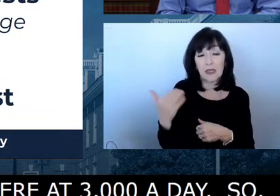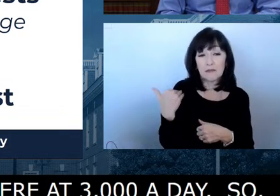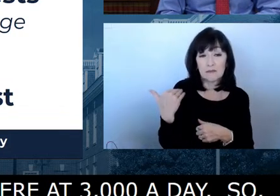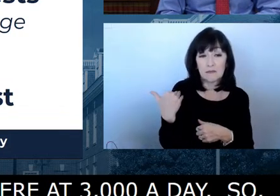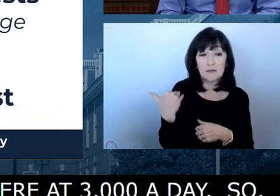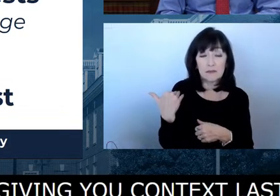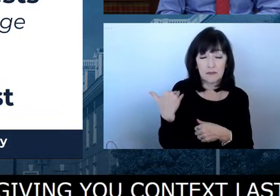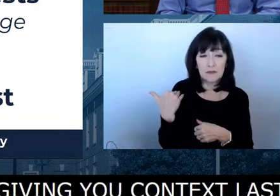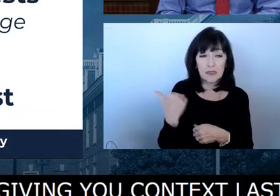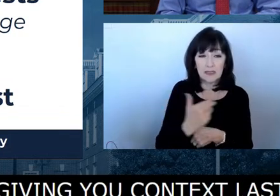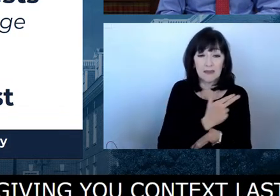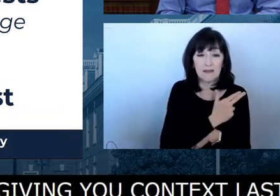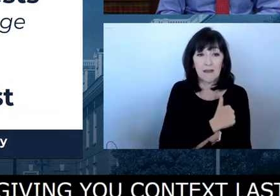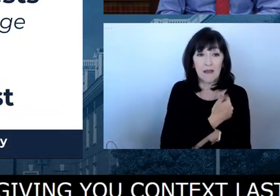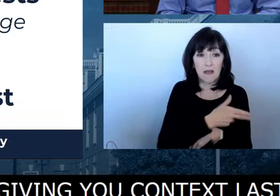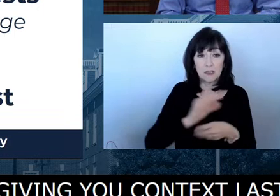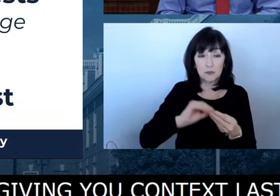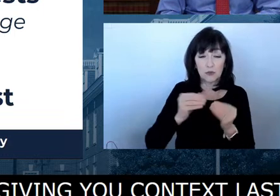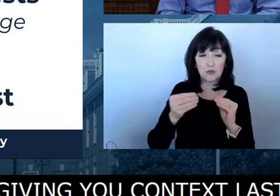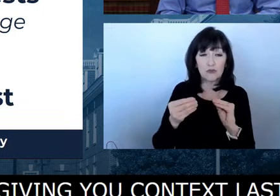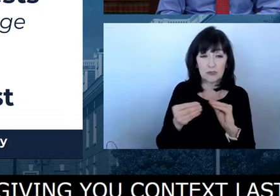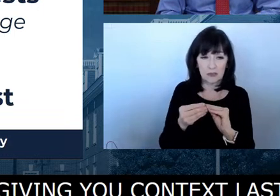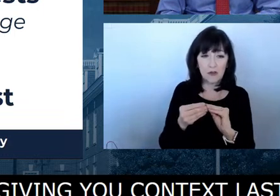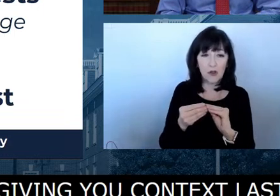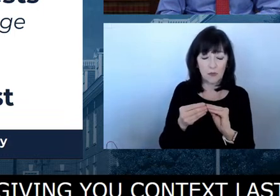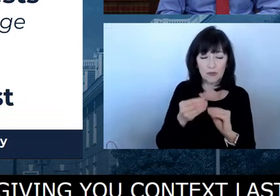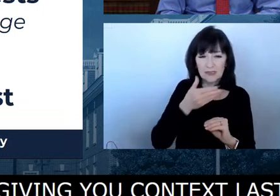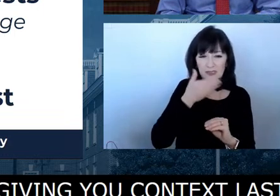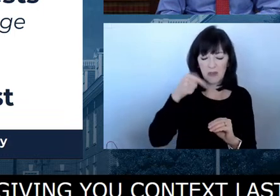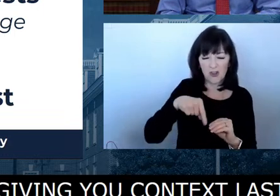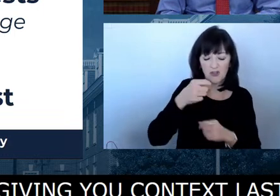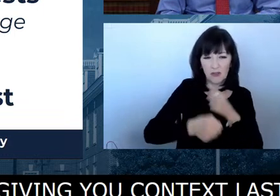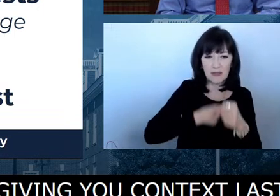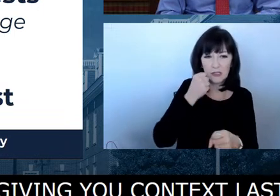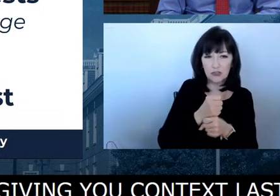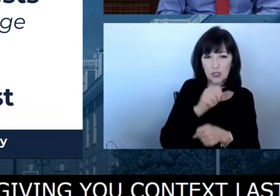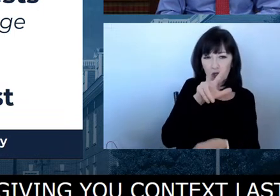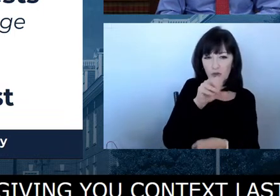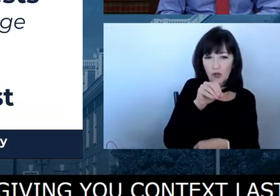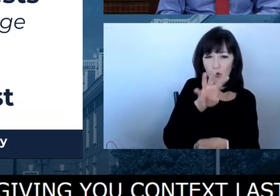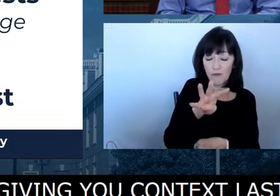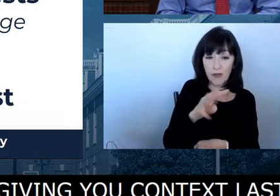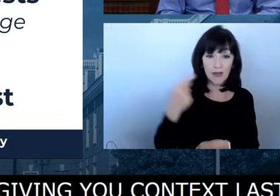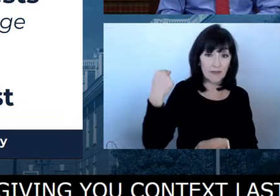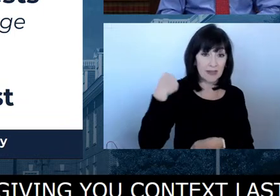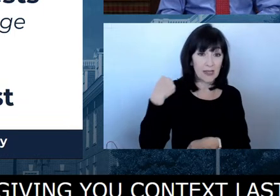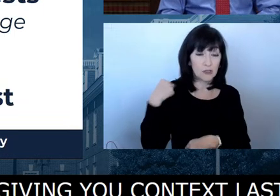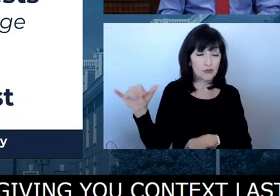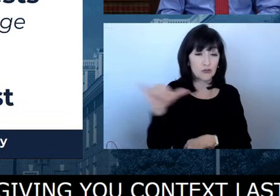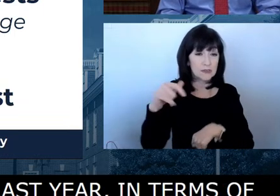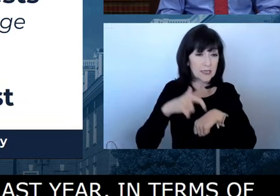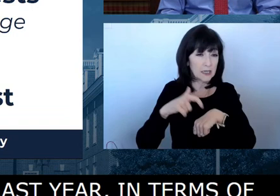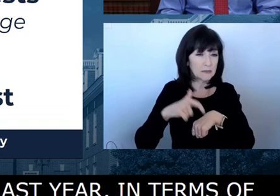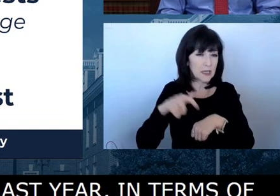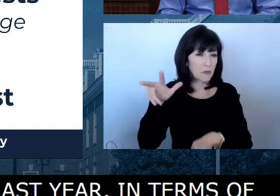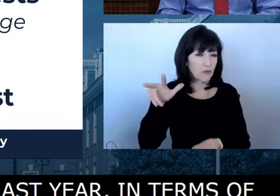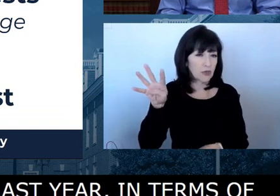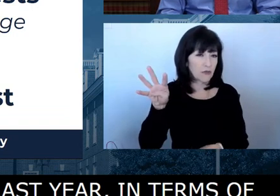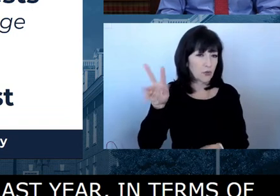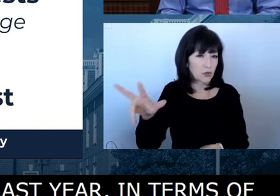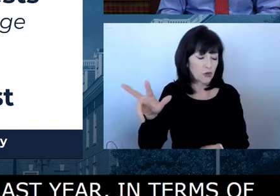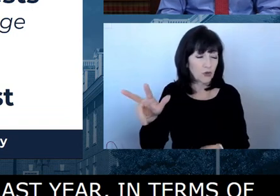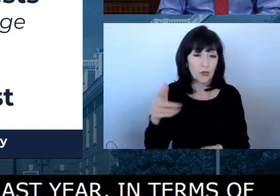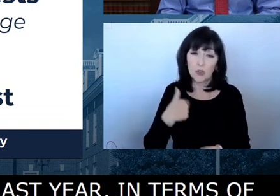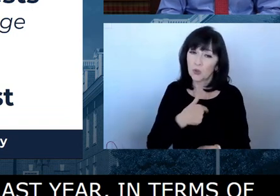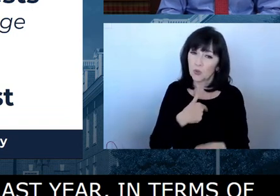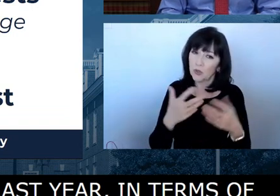we were at 343. So better this year still at 305. Still higher than we want it to be. We want it to be 100